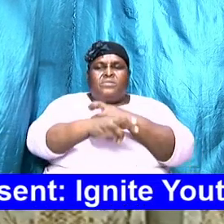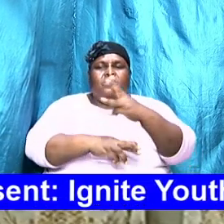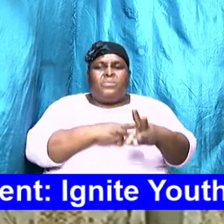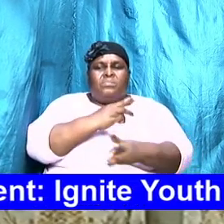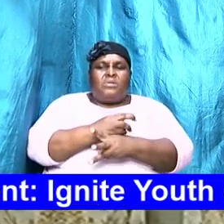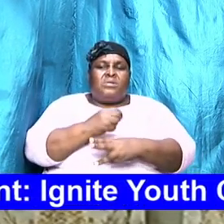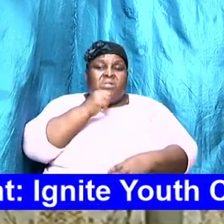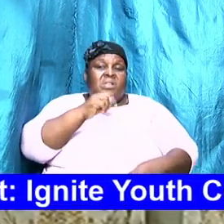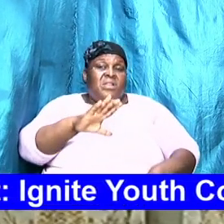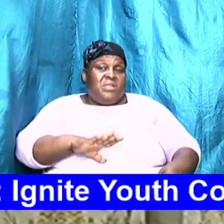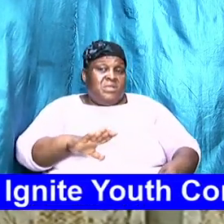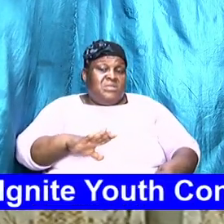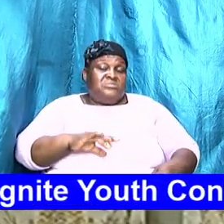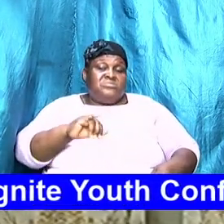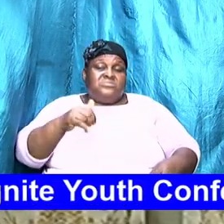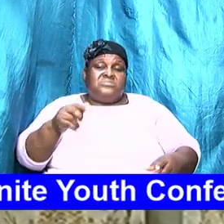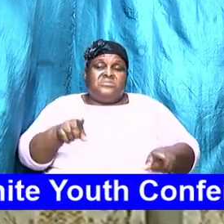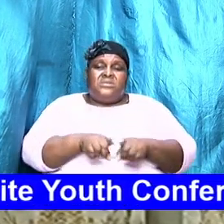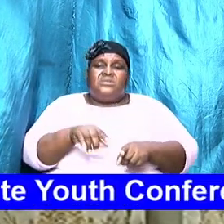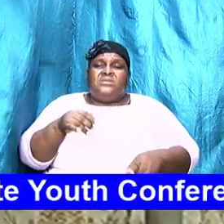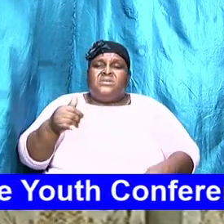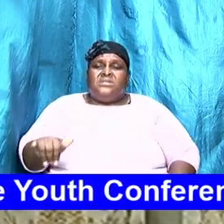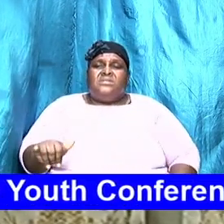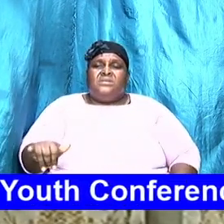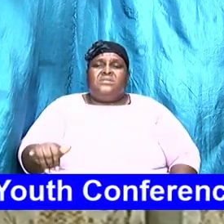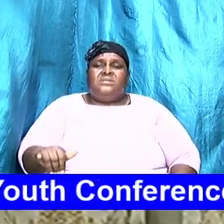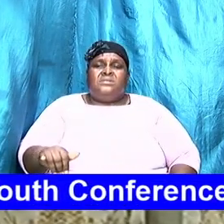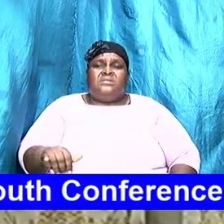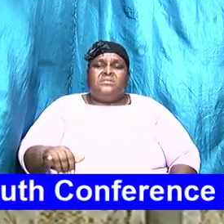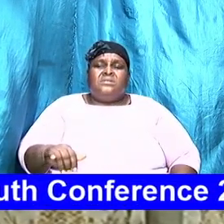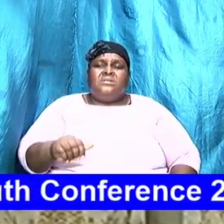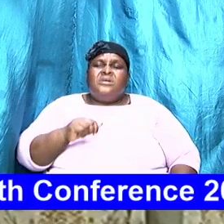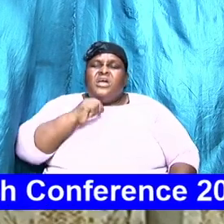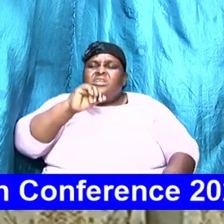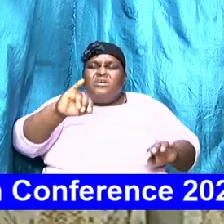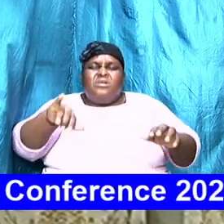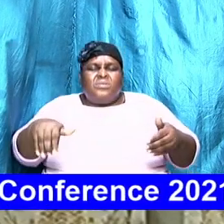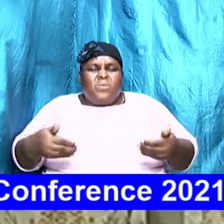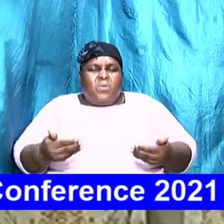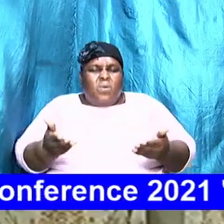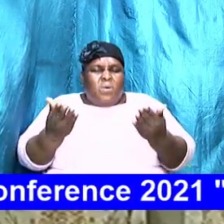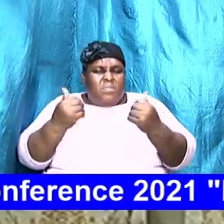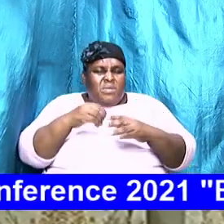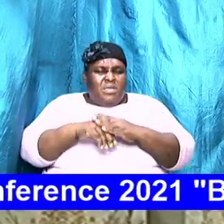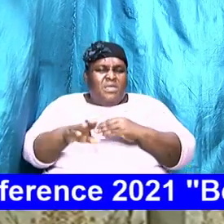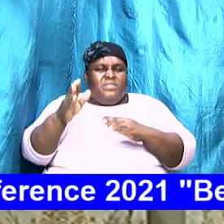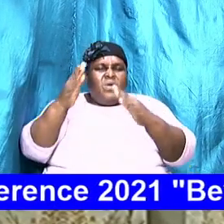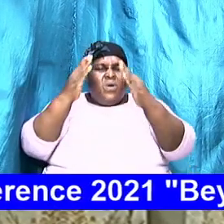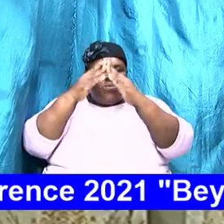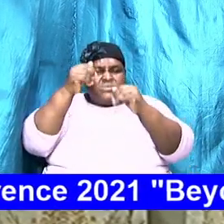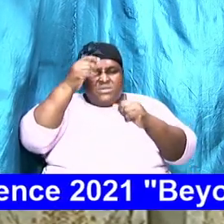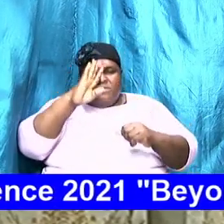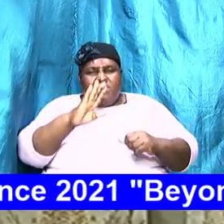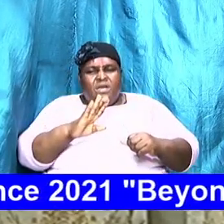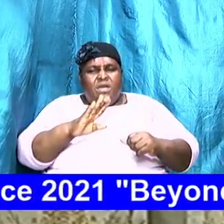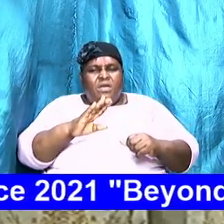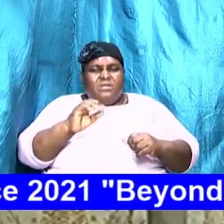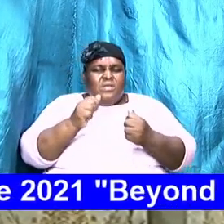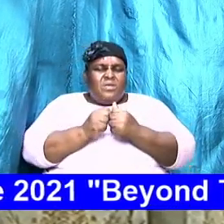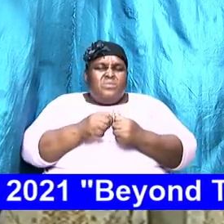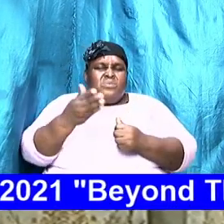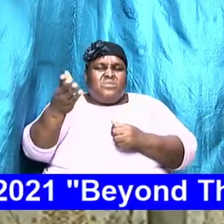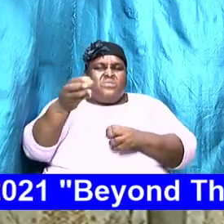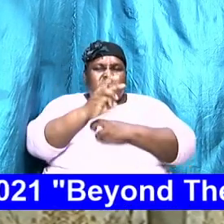ladies are like that they just want let us not come into the house of God with those worldly mentality the